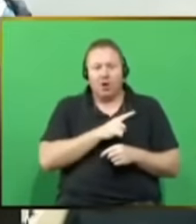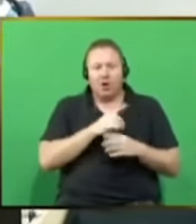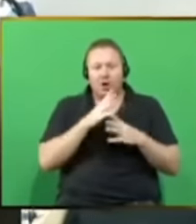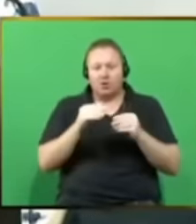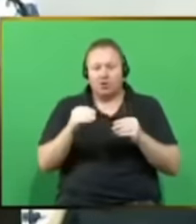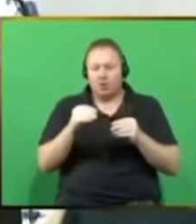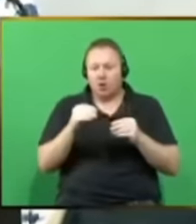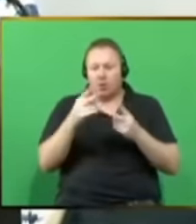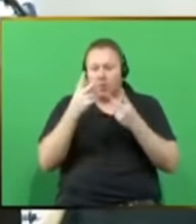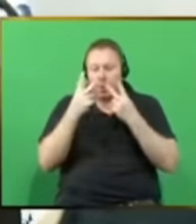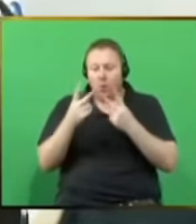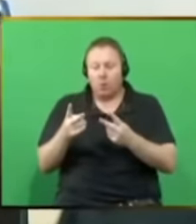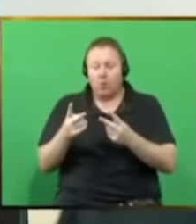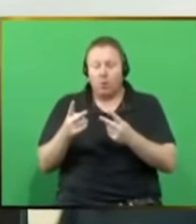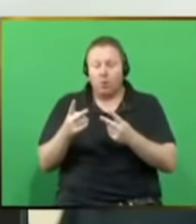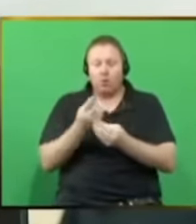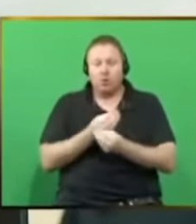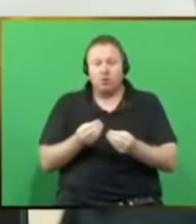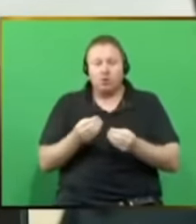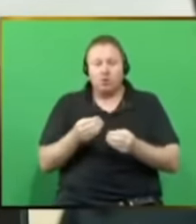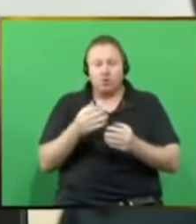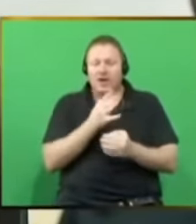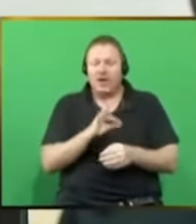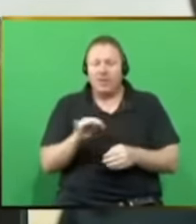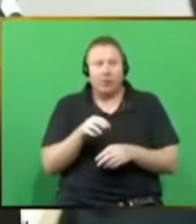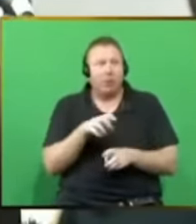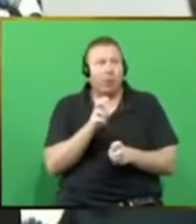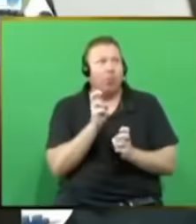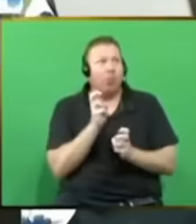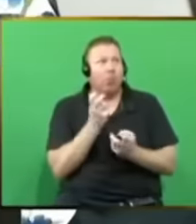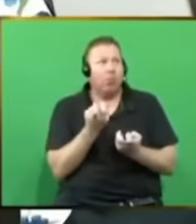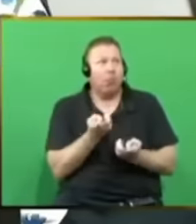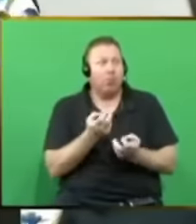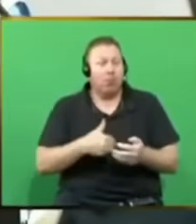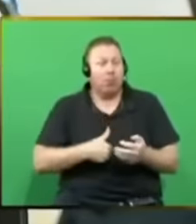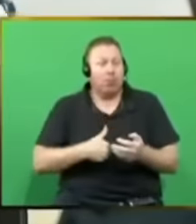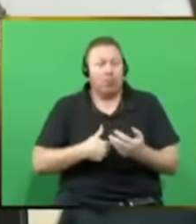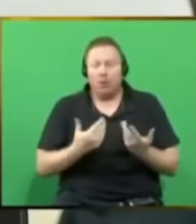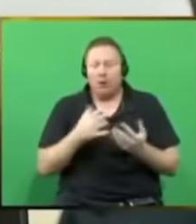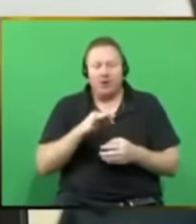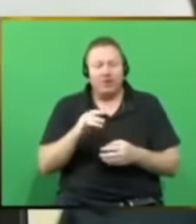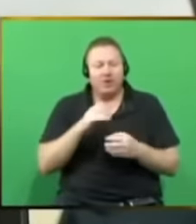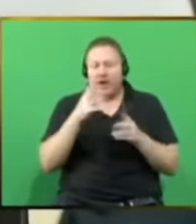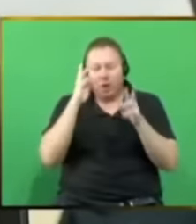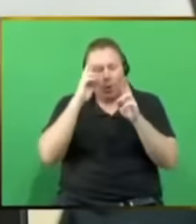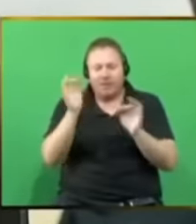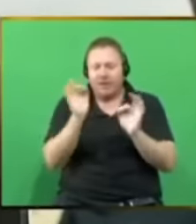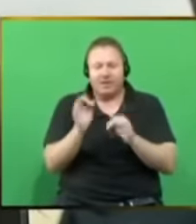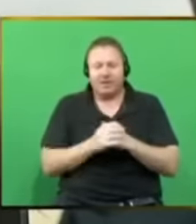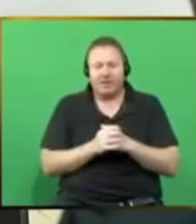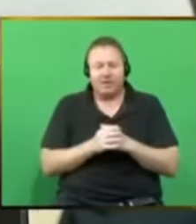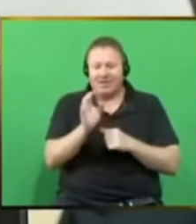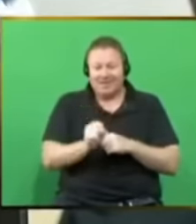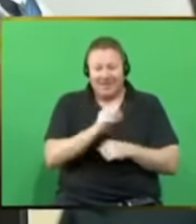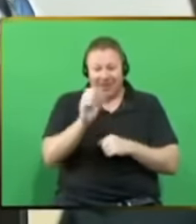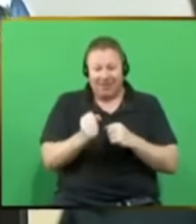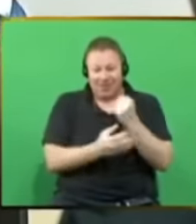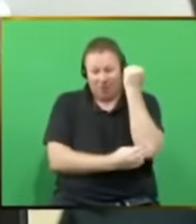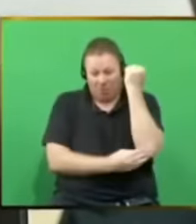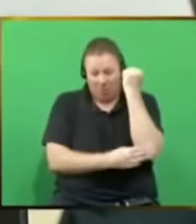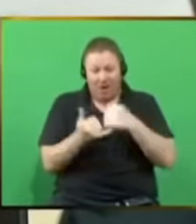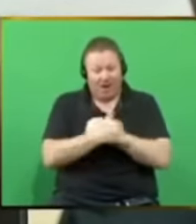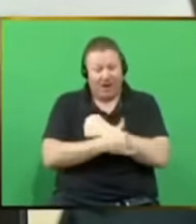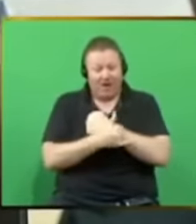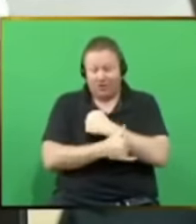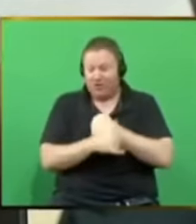at her children's expectant faces every day with no hope in sight. South Africa is not a poor country. It is